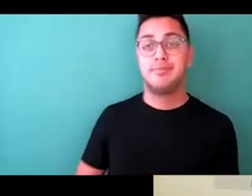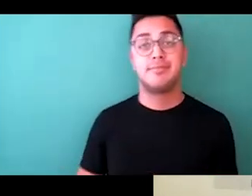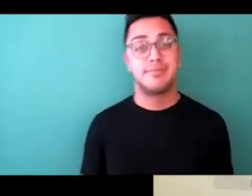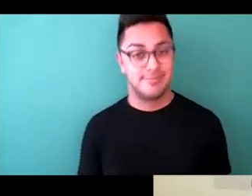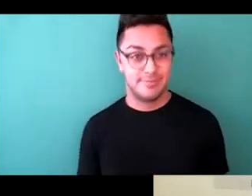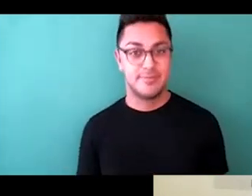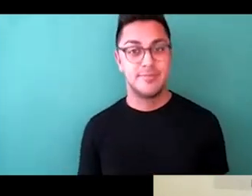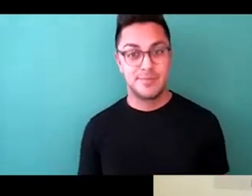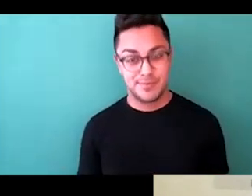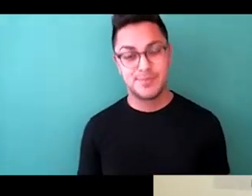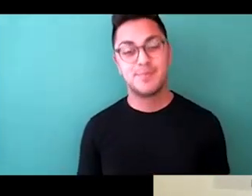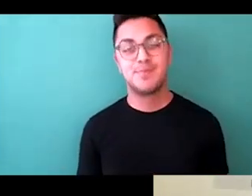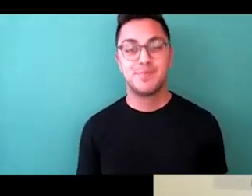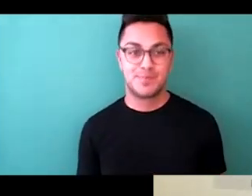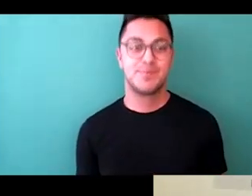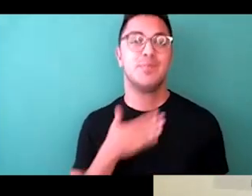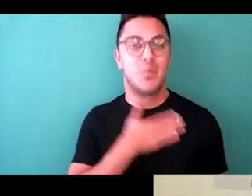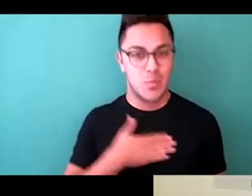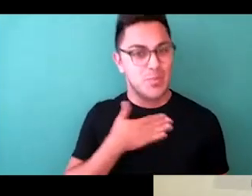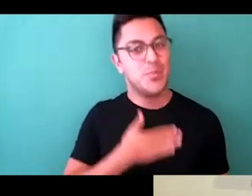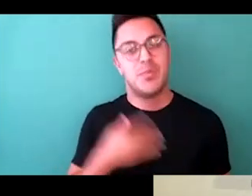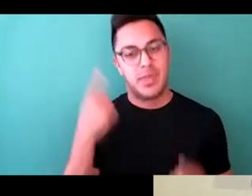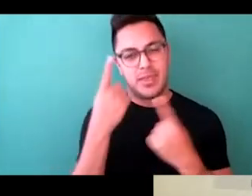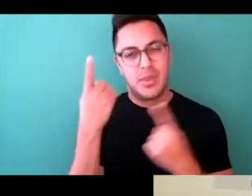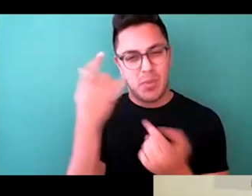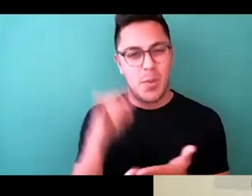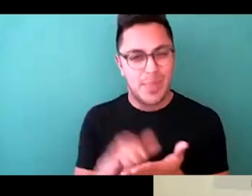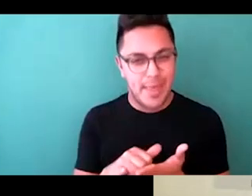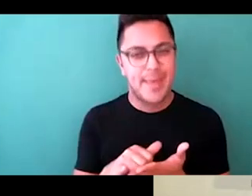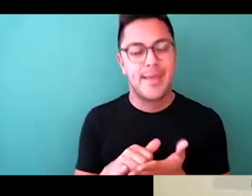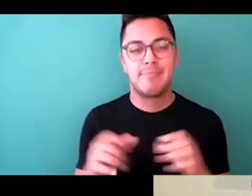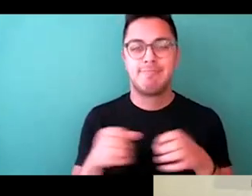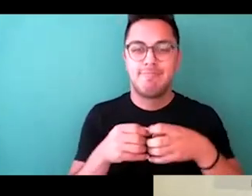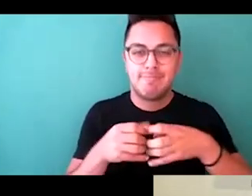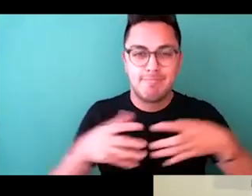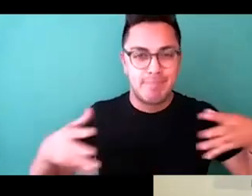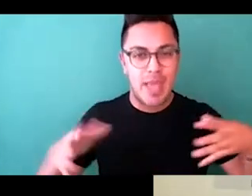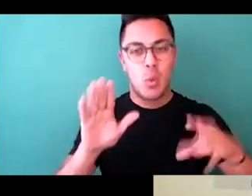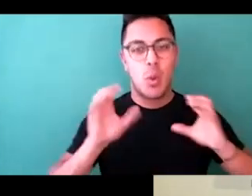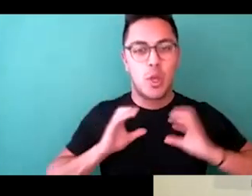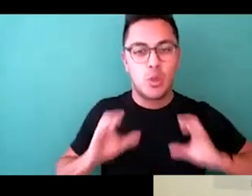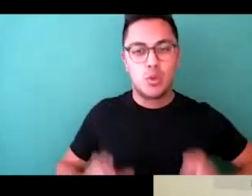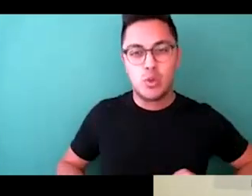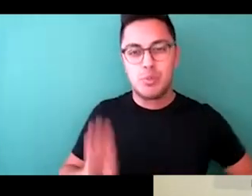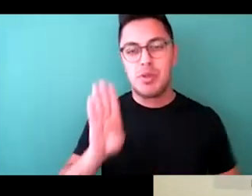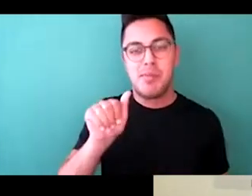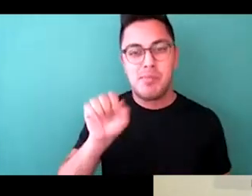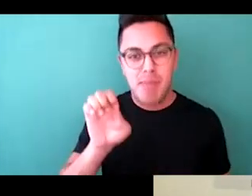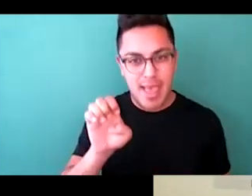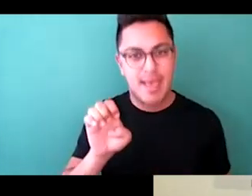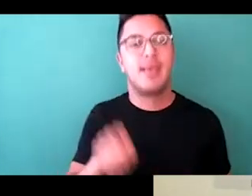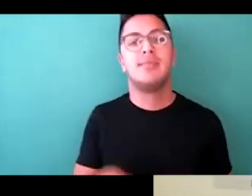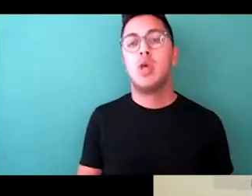So please think about that. Expand your consumer base. Expand who can come see your